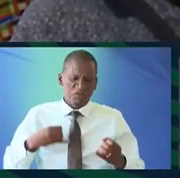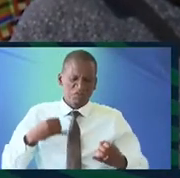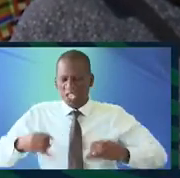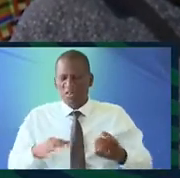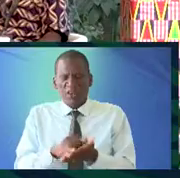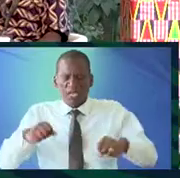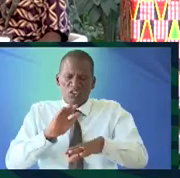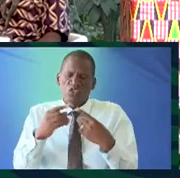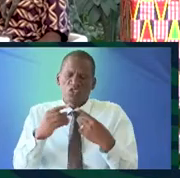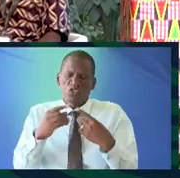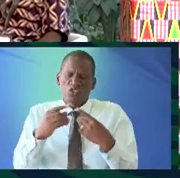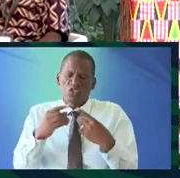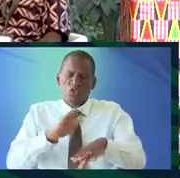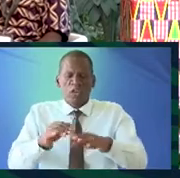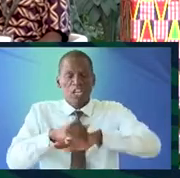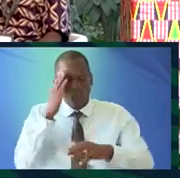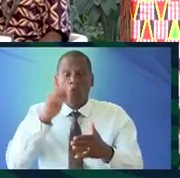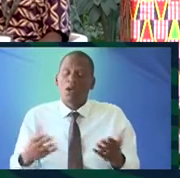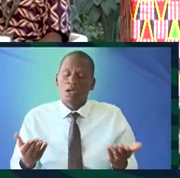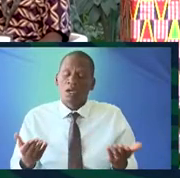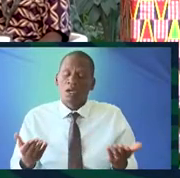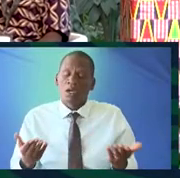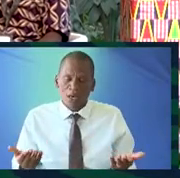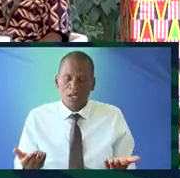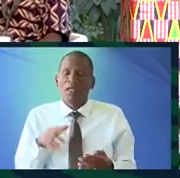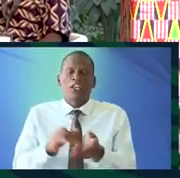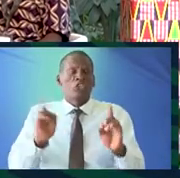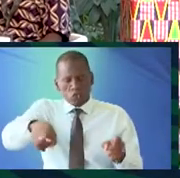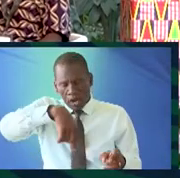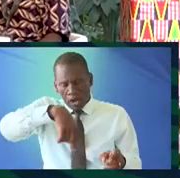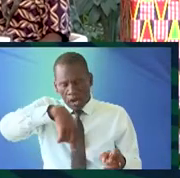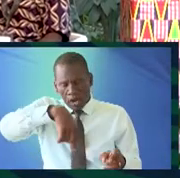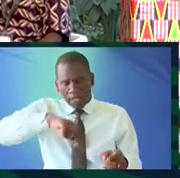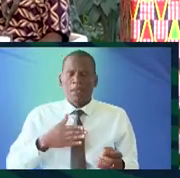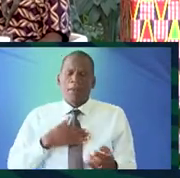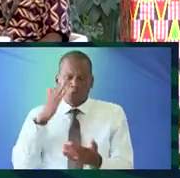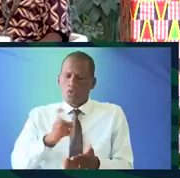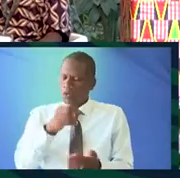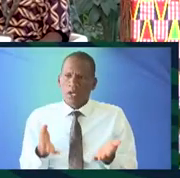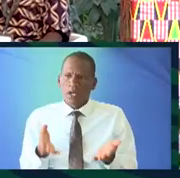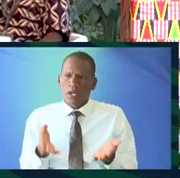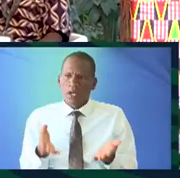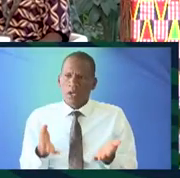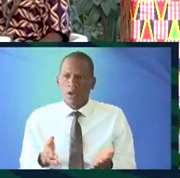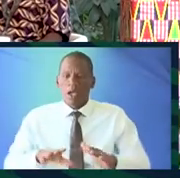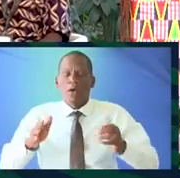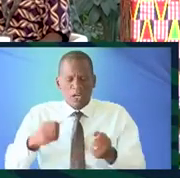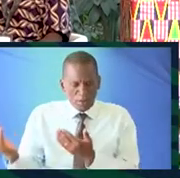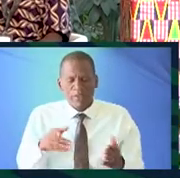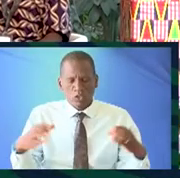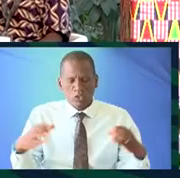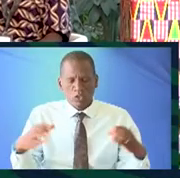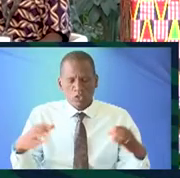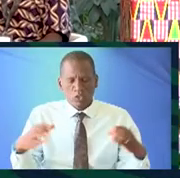we can speak good English and say you know what girl I mean that is not us so my real question is how do we